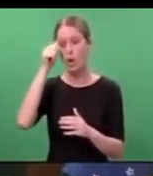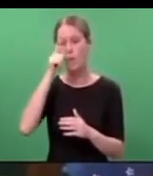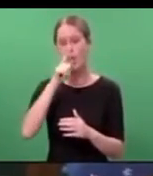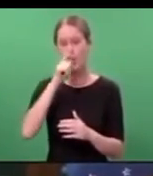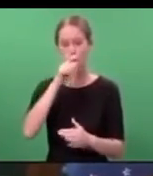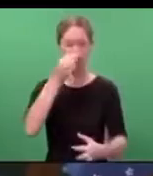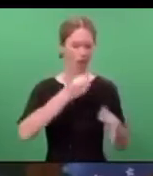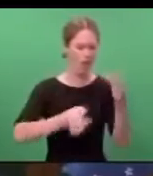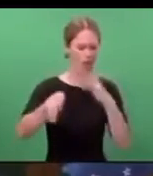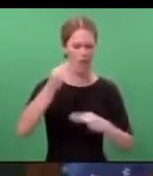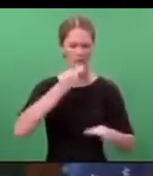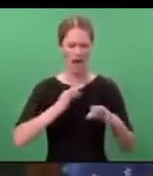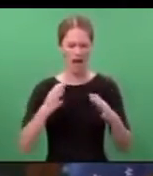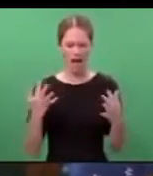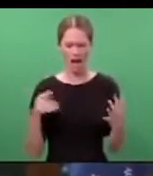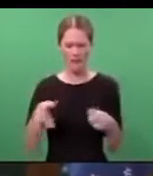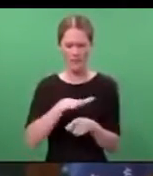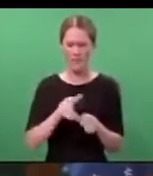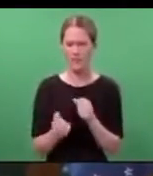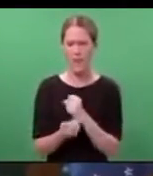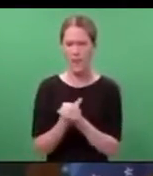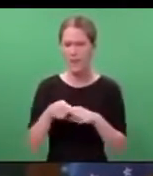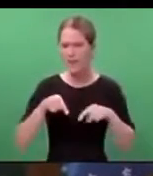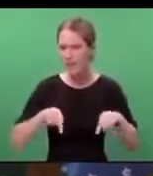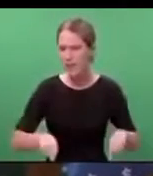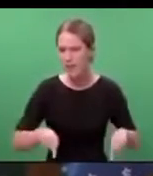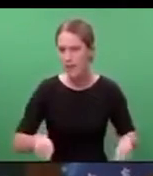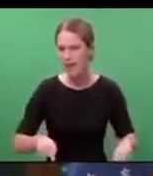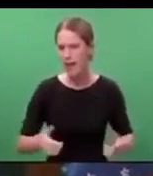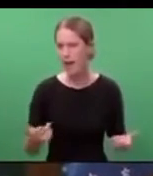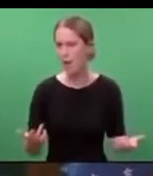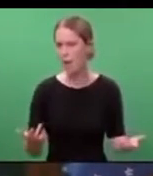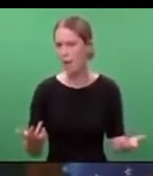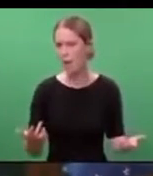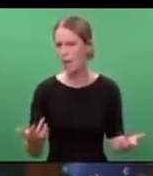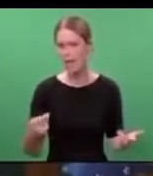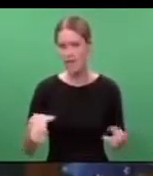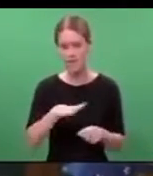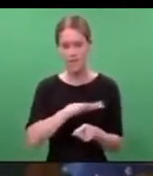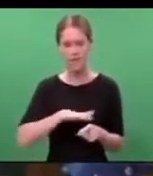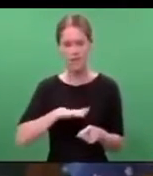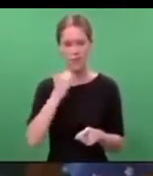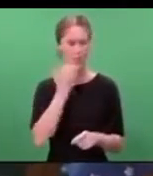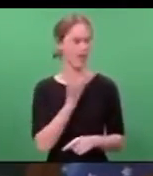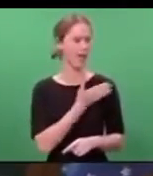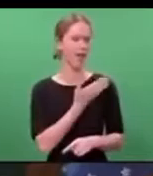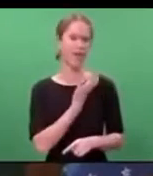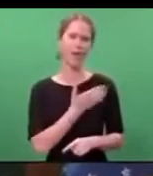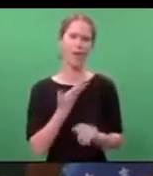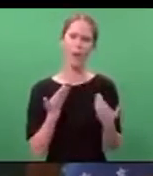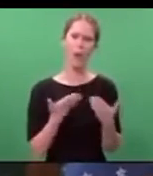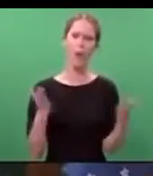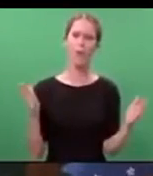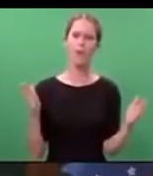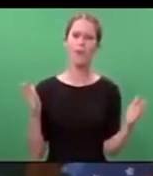questions around how this could have happened here, in a place that prides itself on being open,